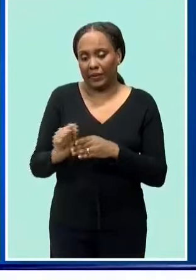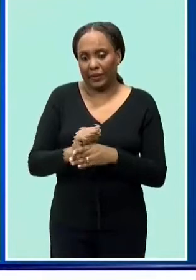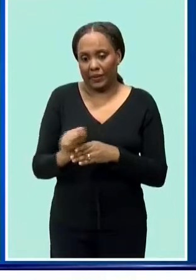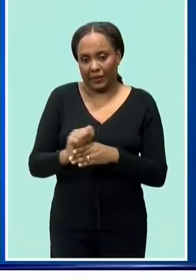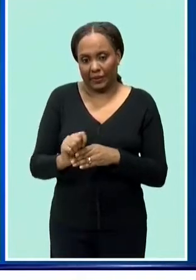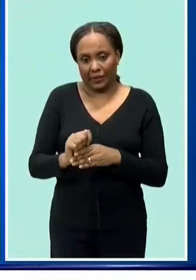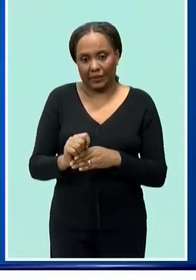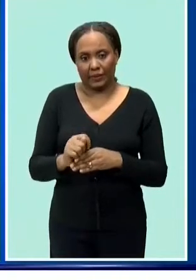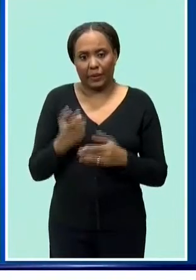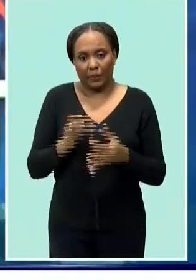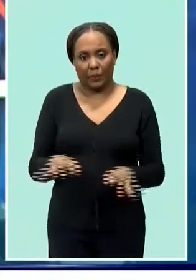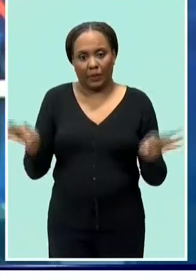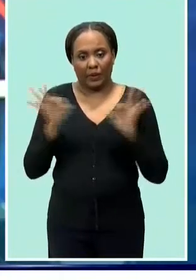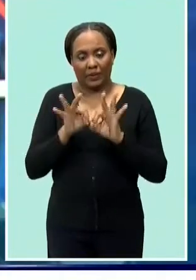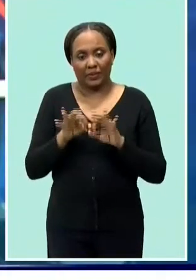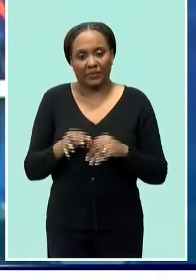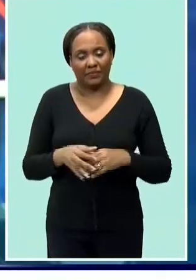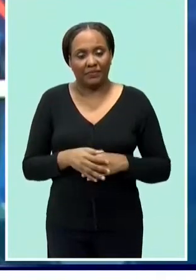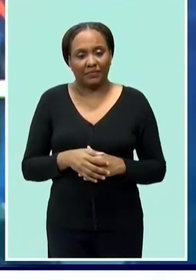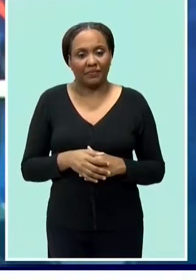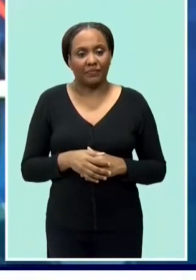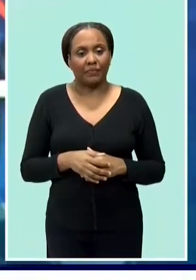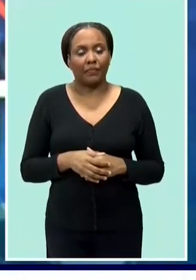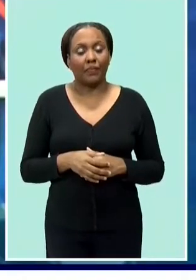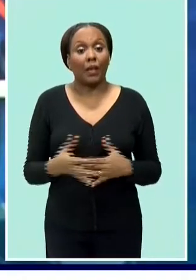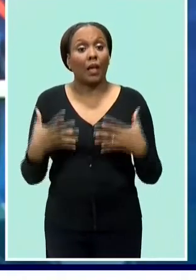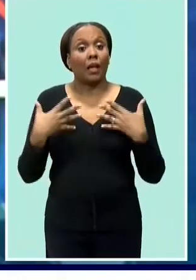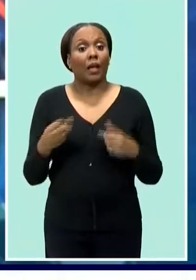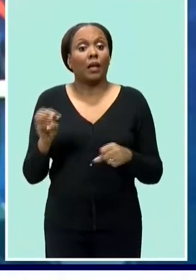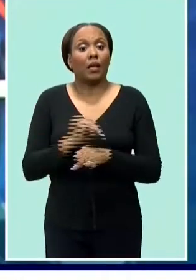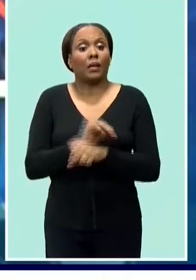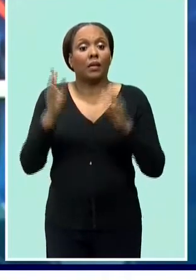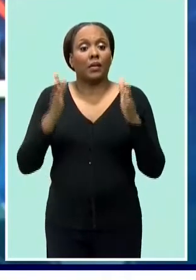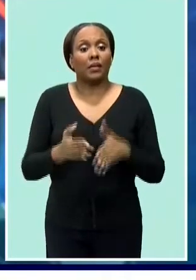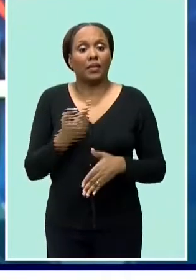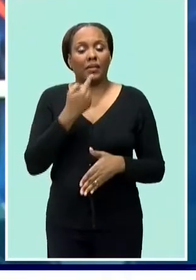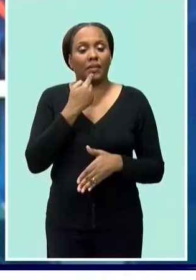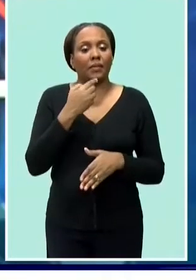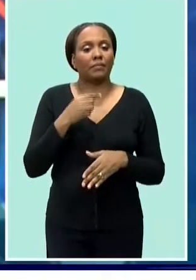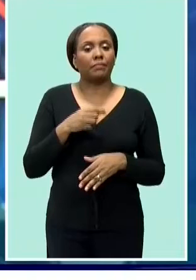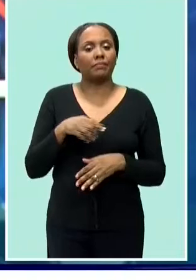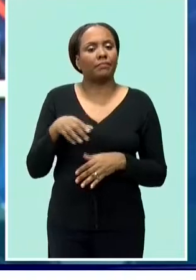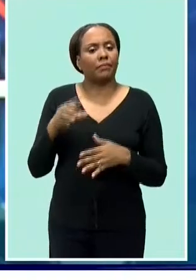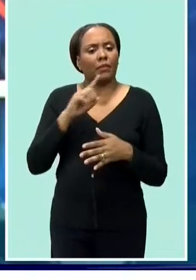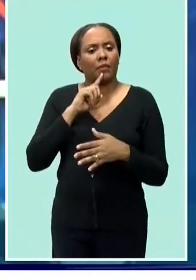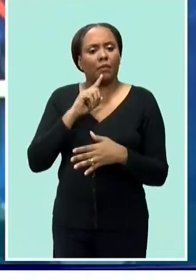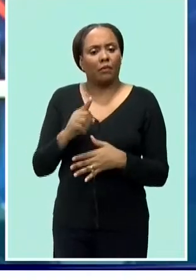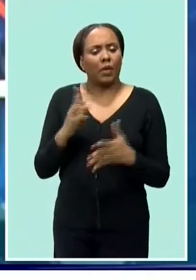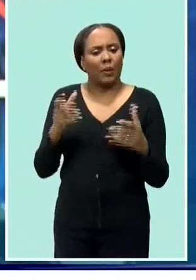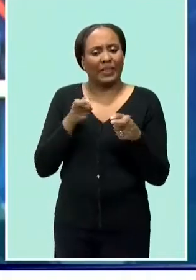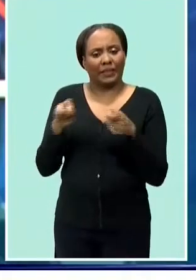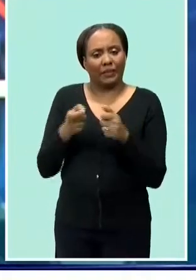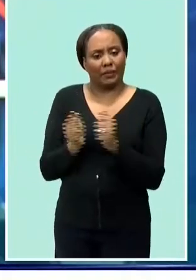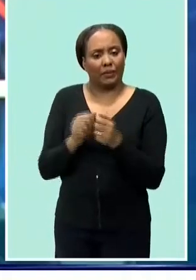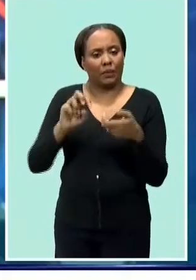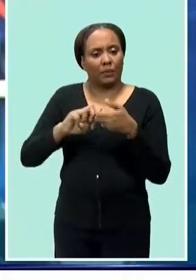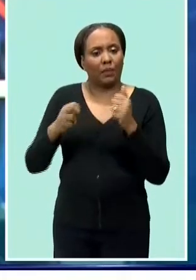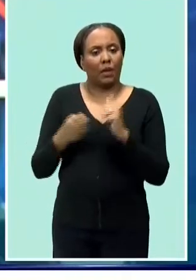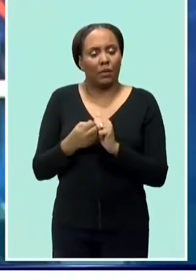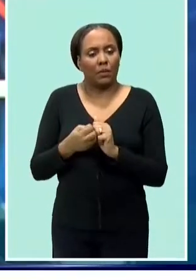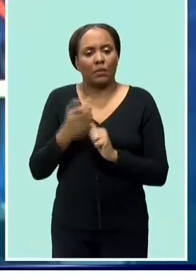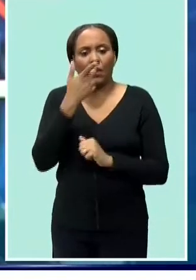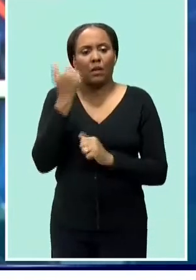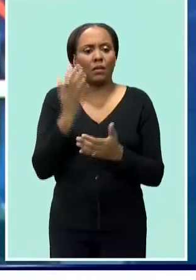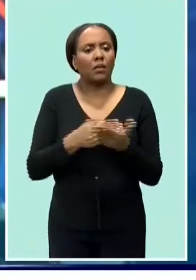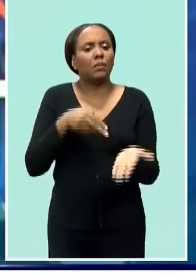jones cbc news health minister lieutenant colonel jeffrey bostick says his ministry is actively tackling the issues which have